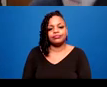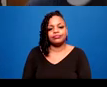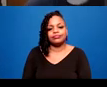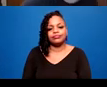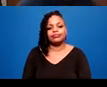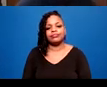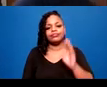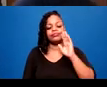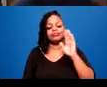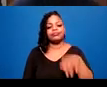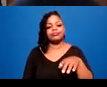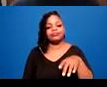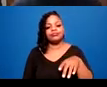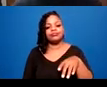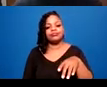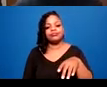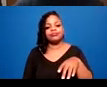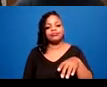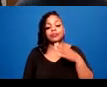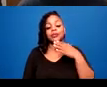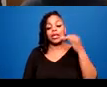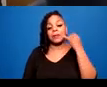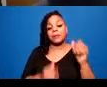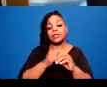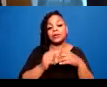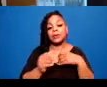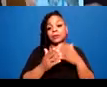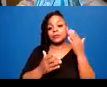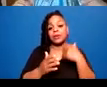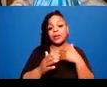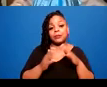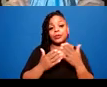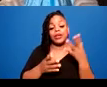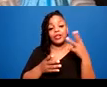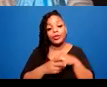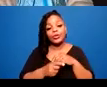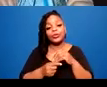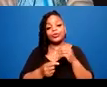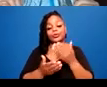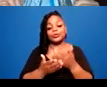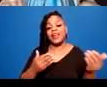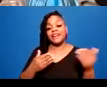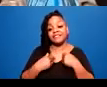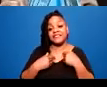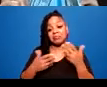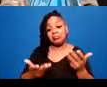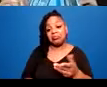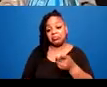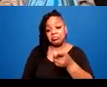because that does provide these resources for people. I forgot about this, but I made a graphic novel